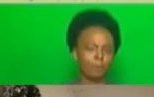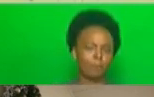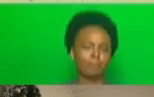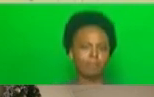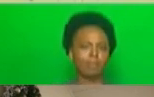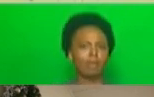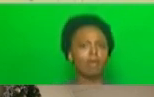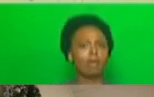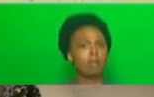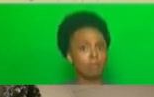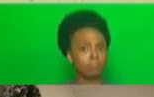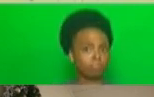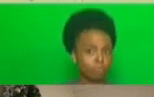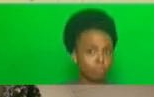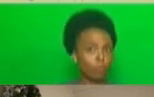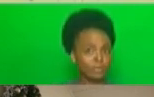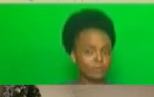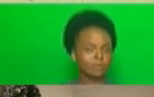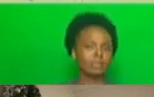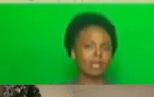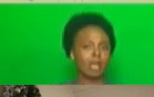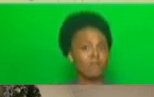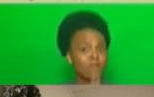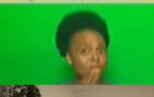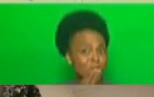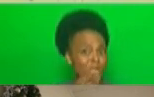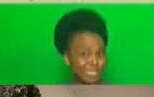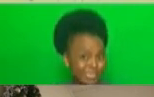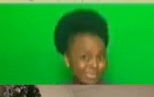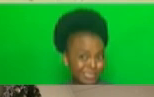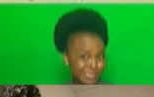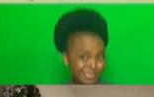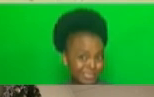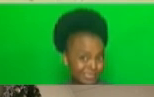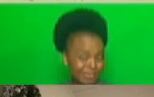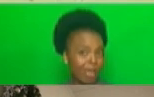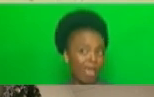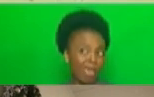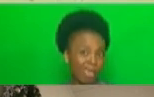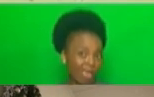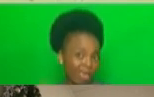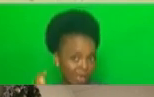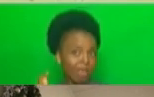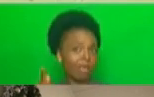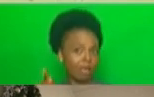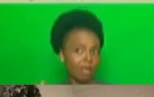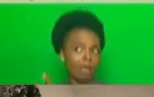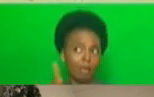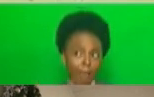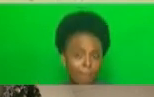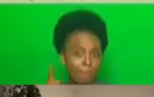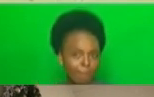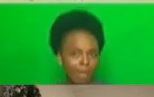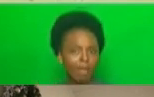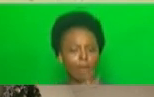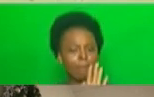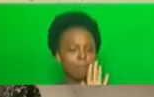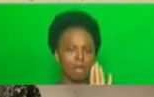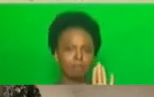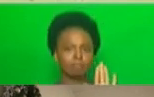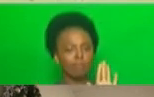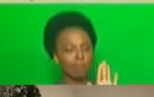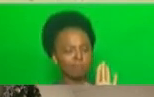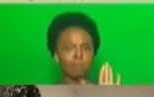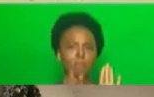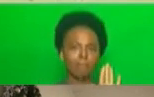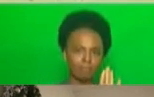We must make sure that foodstuffs being sold have a clear branding and labels.